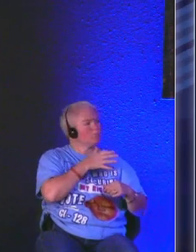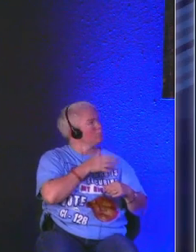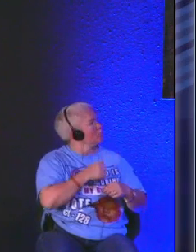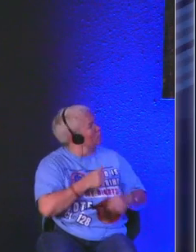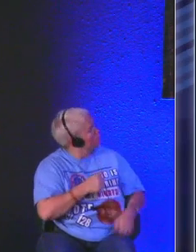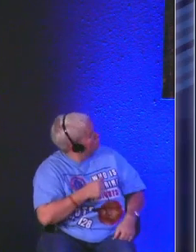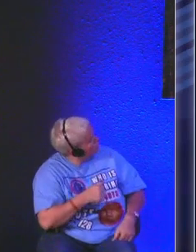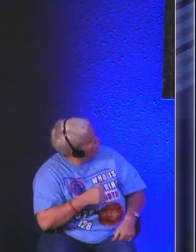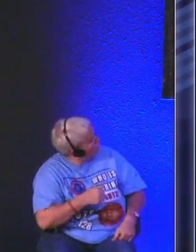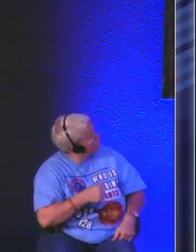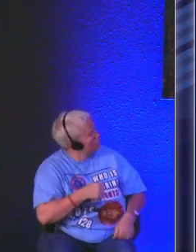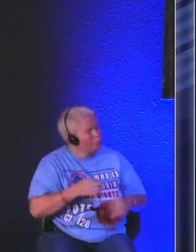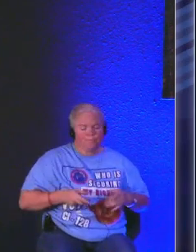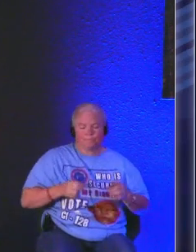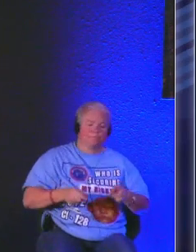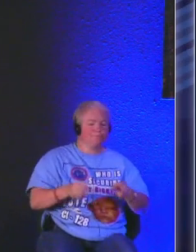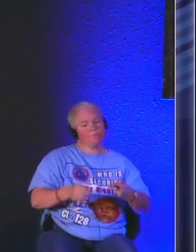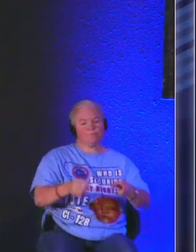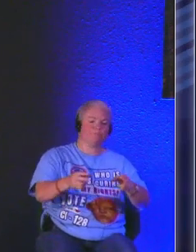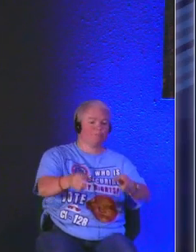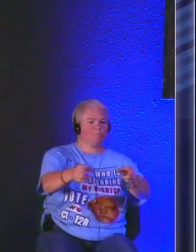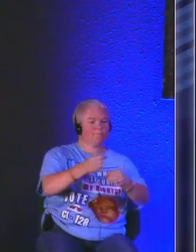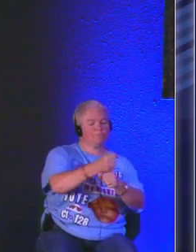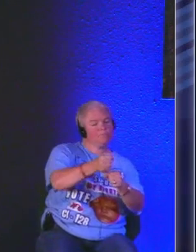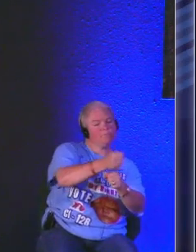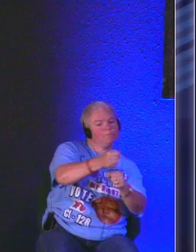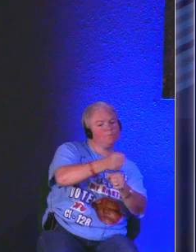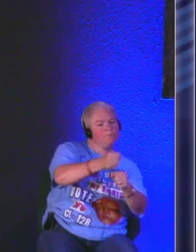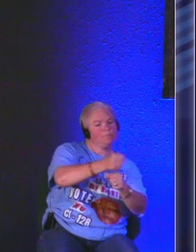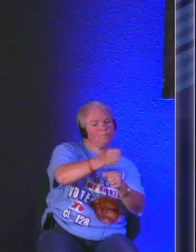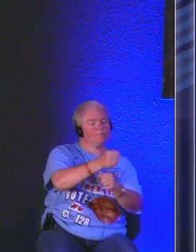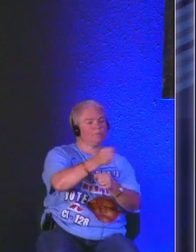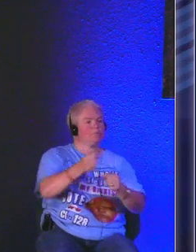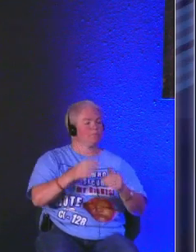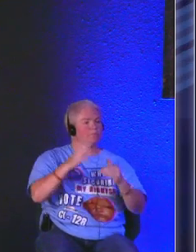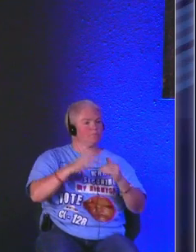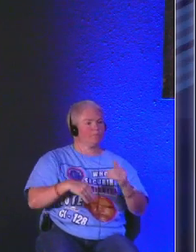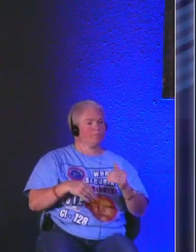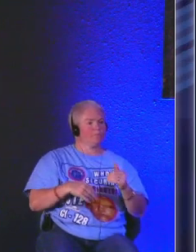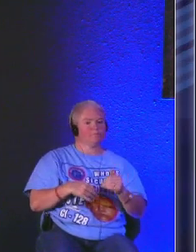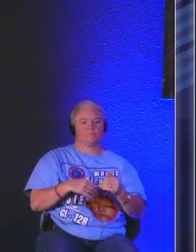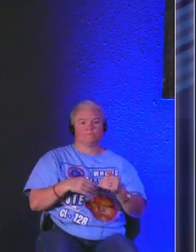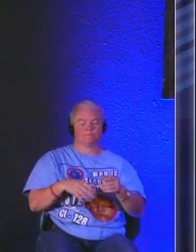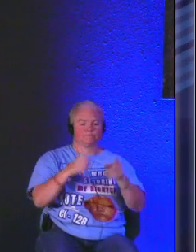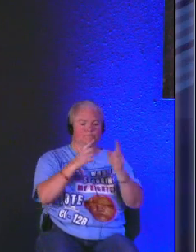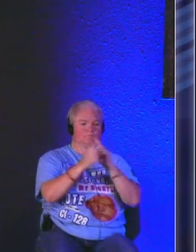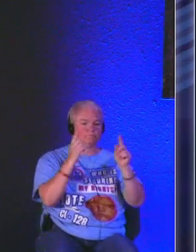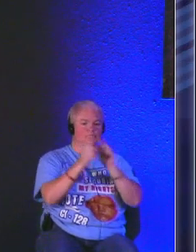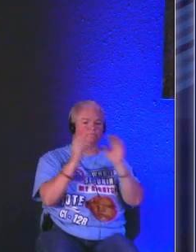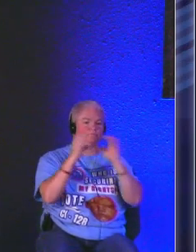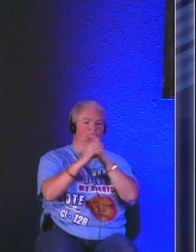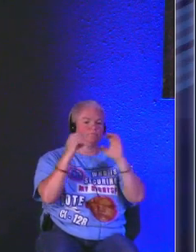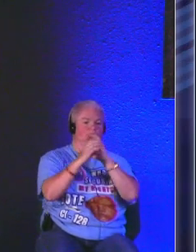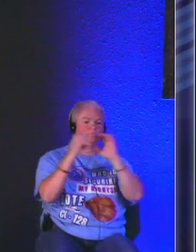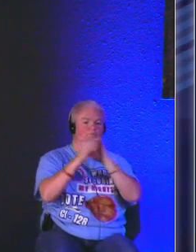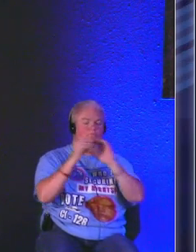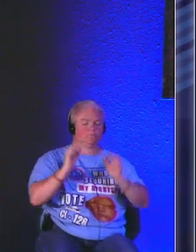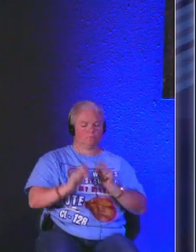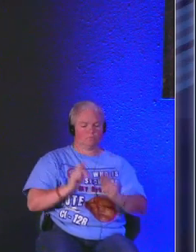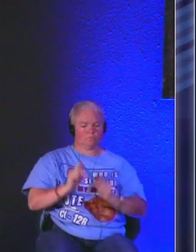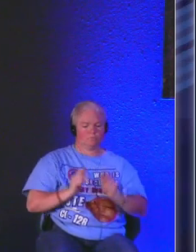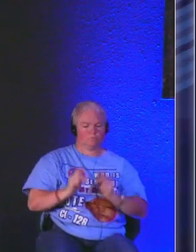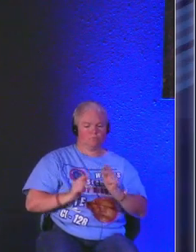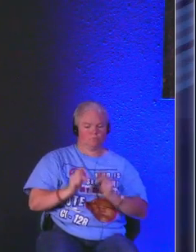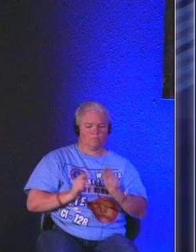looks like that side you can just walk up and get your coffee and then you can actually hang out and talk to people get to know more